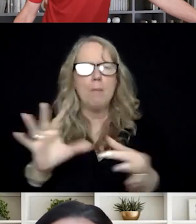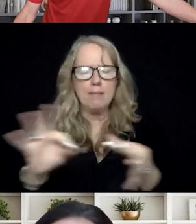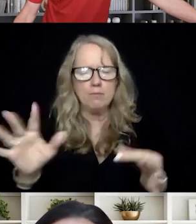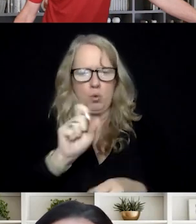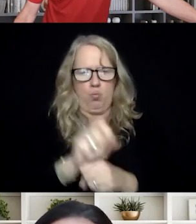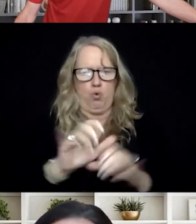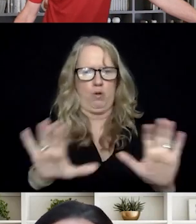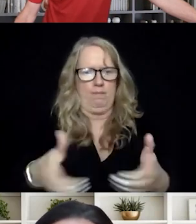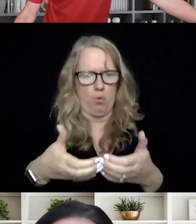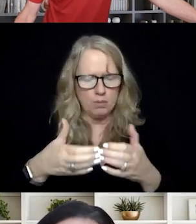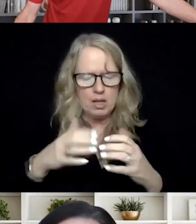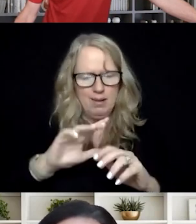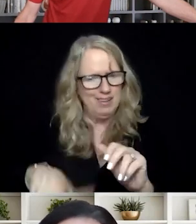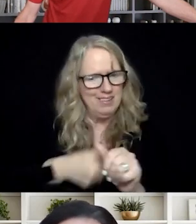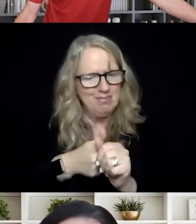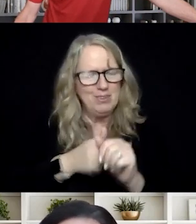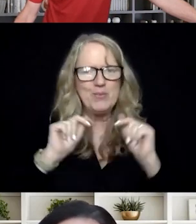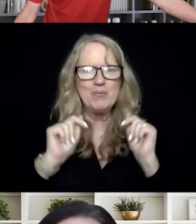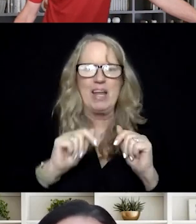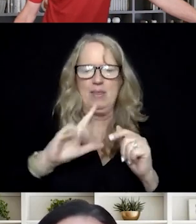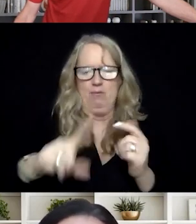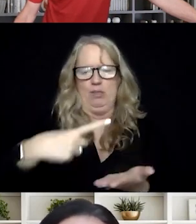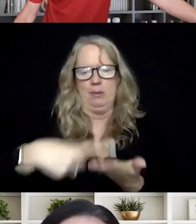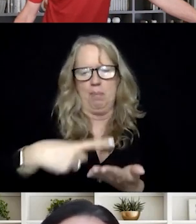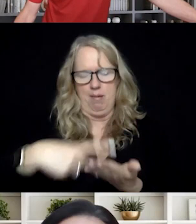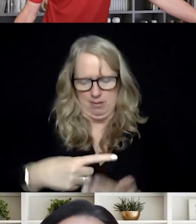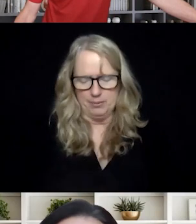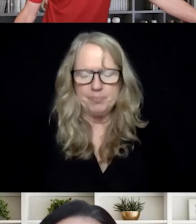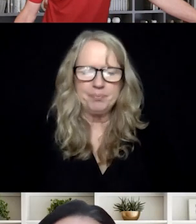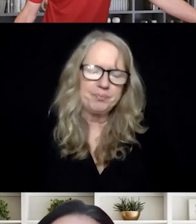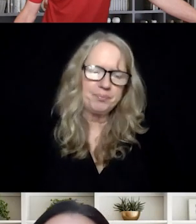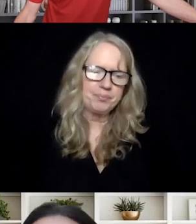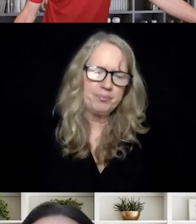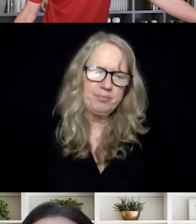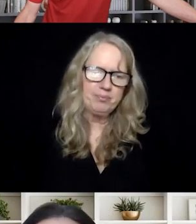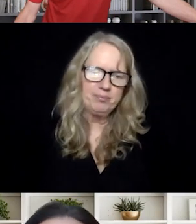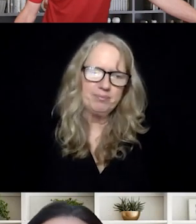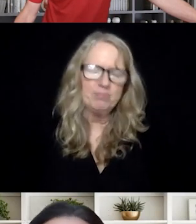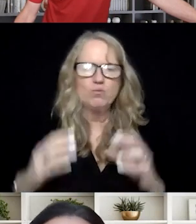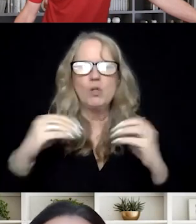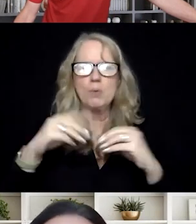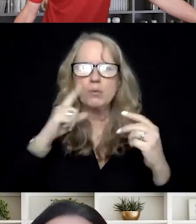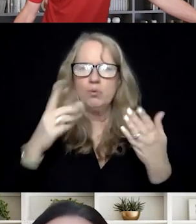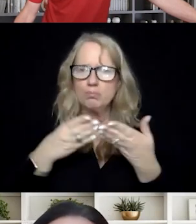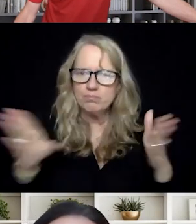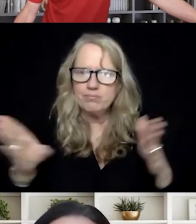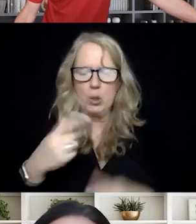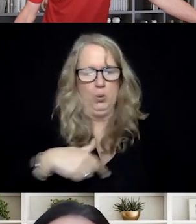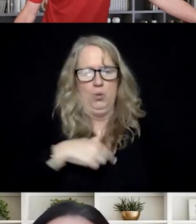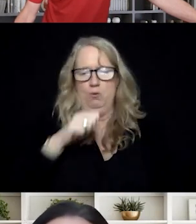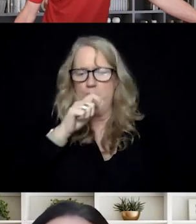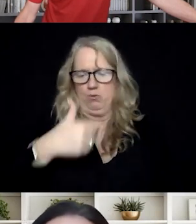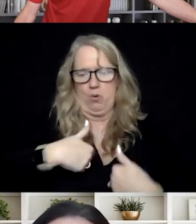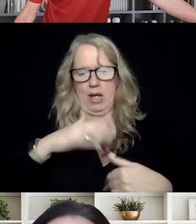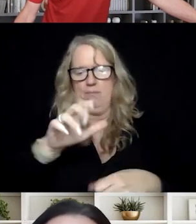I think really underlies this debate. And, you know, I think there's broad consensus that we really don't have the